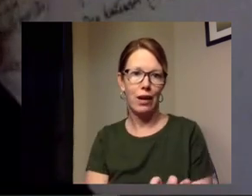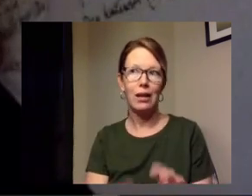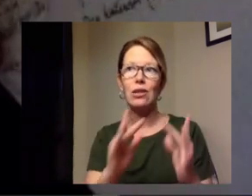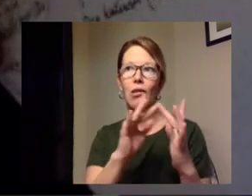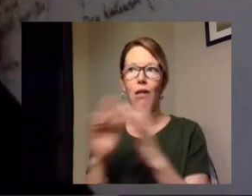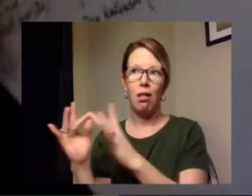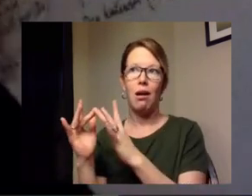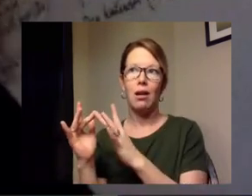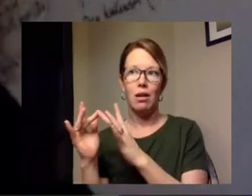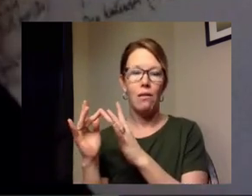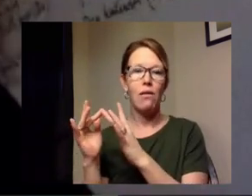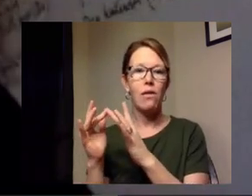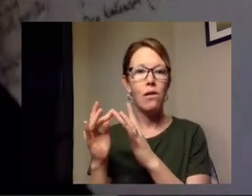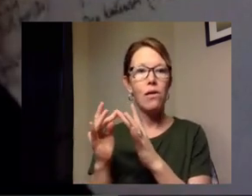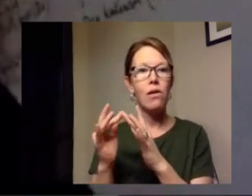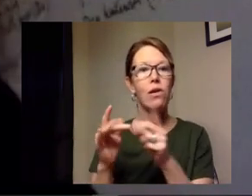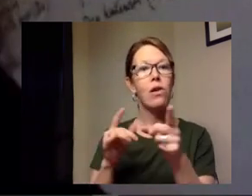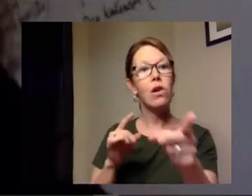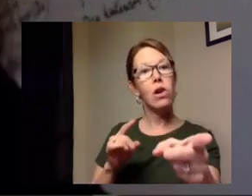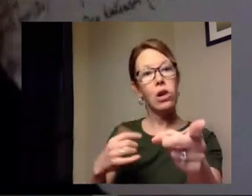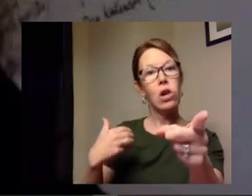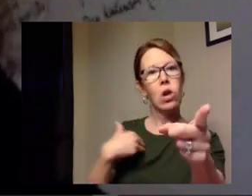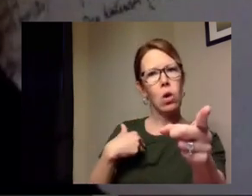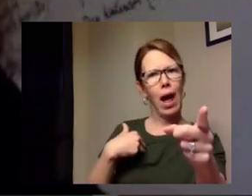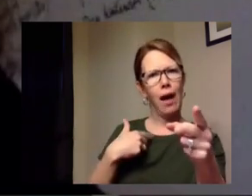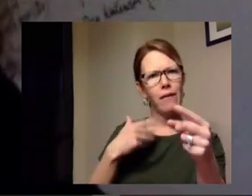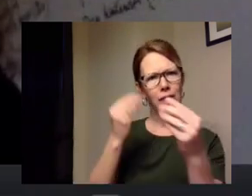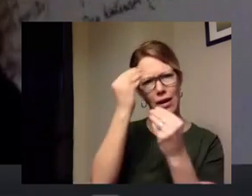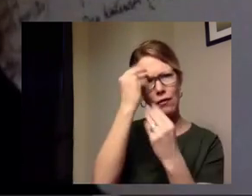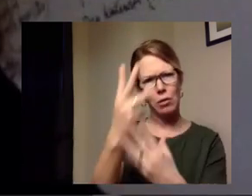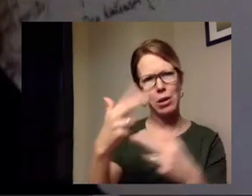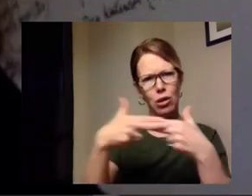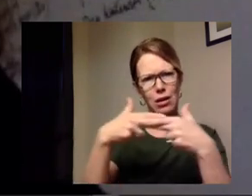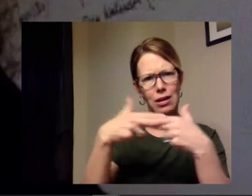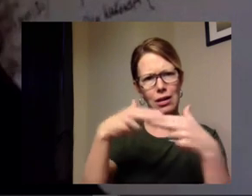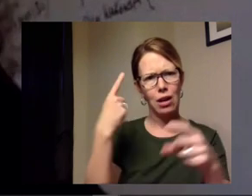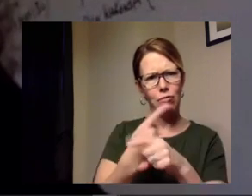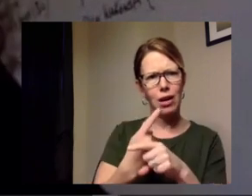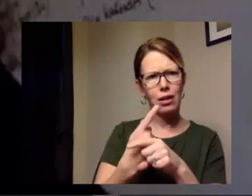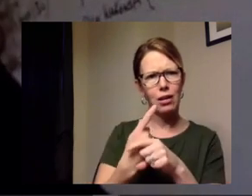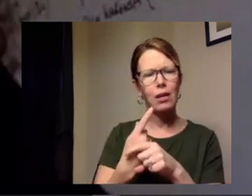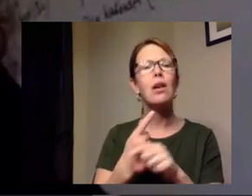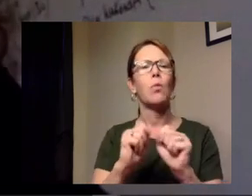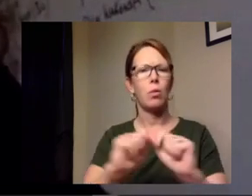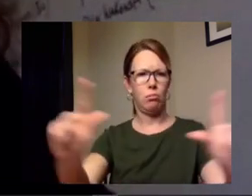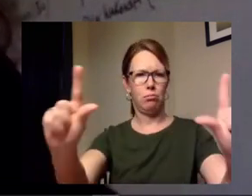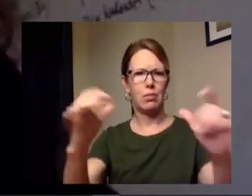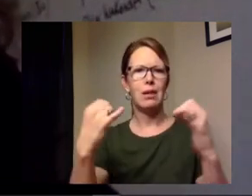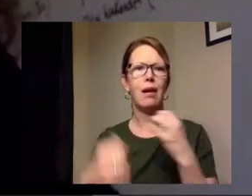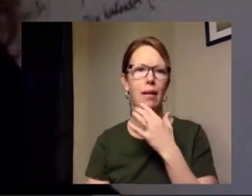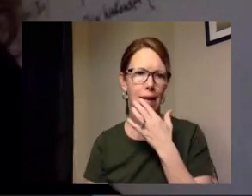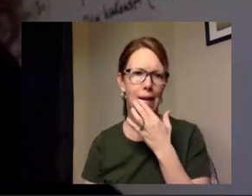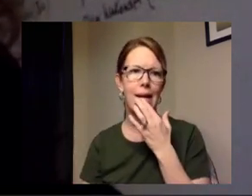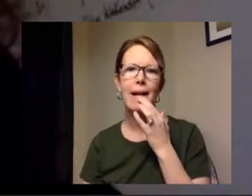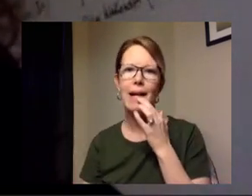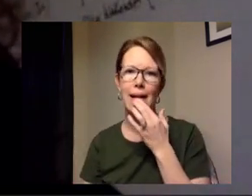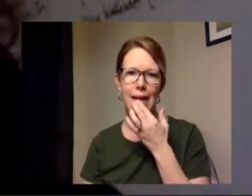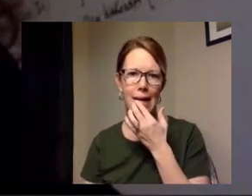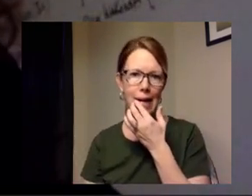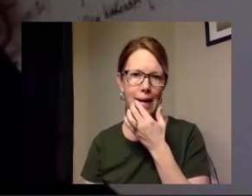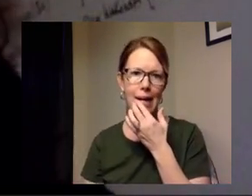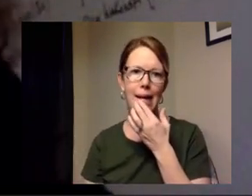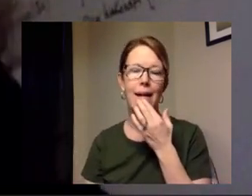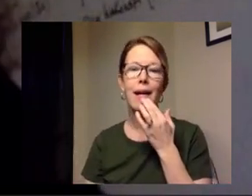um josue do you have the information on the slide i sent you yes we're putting it up now okay um